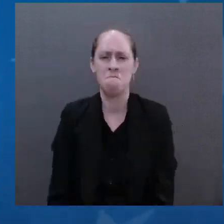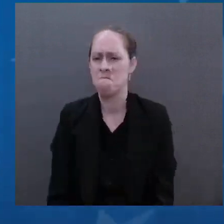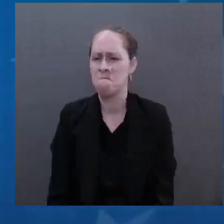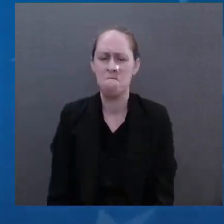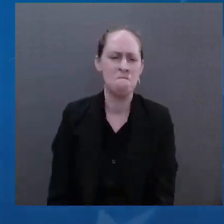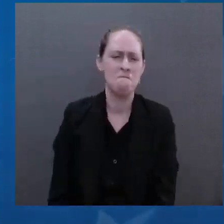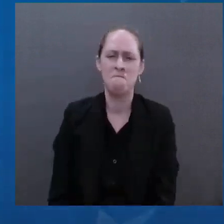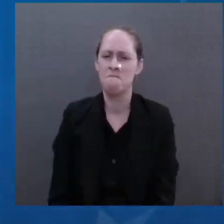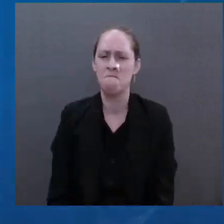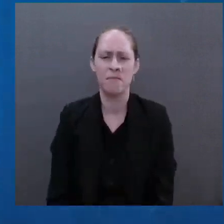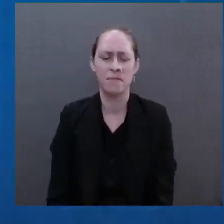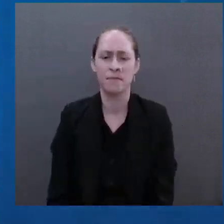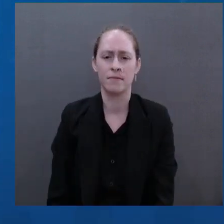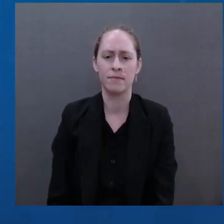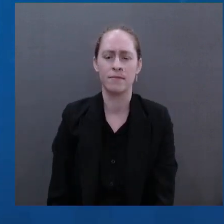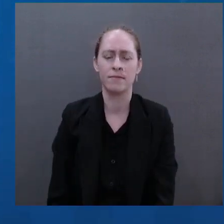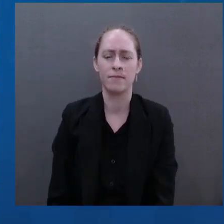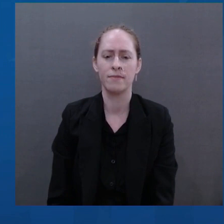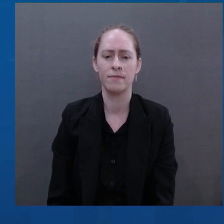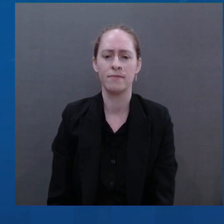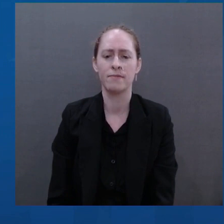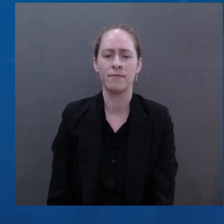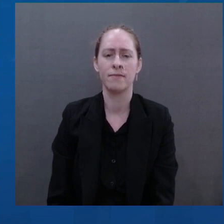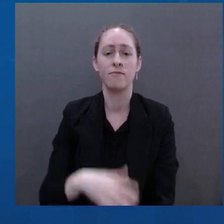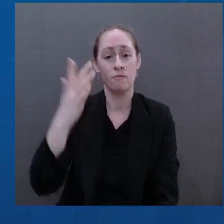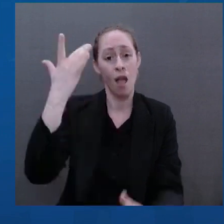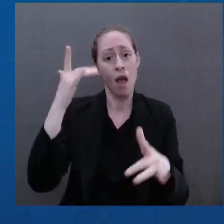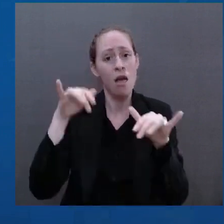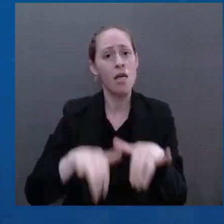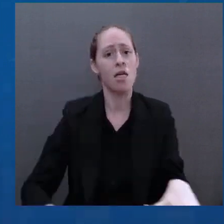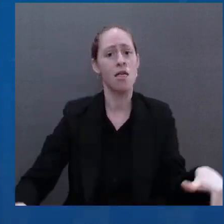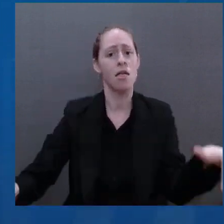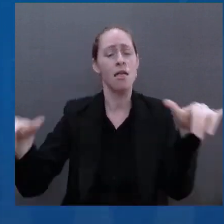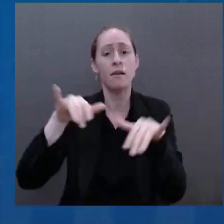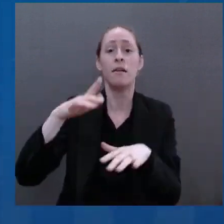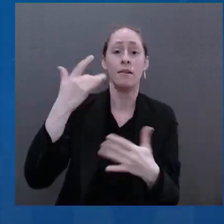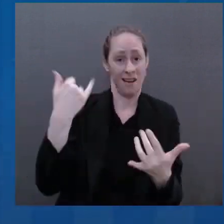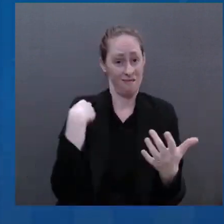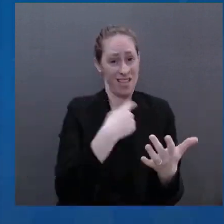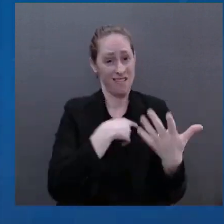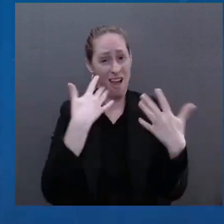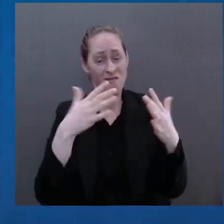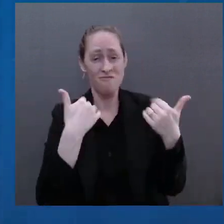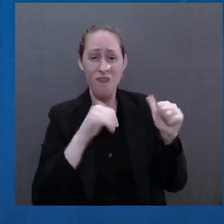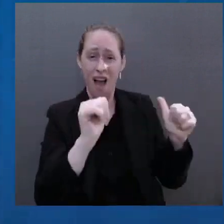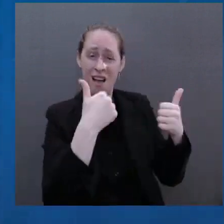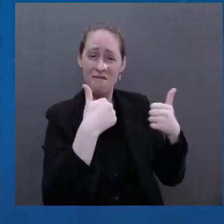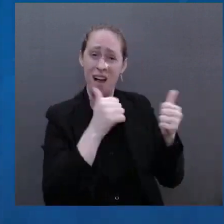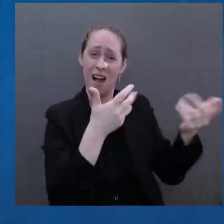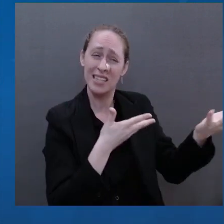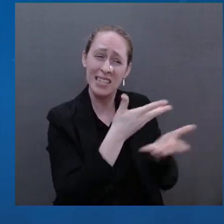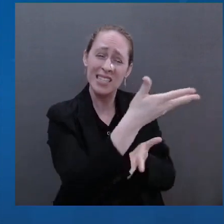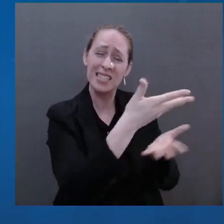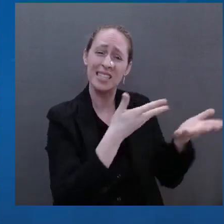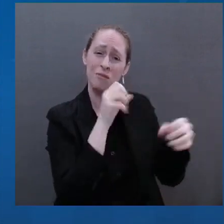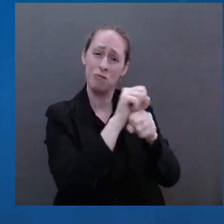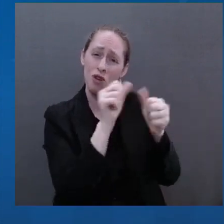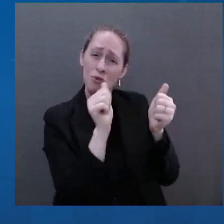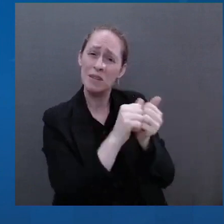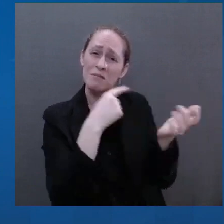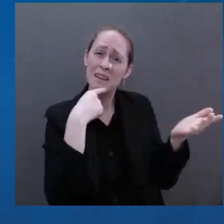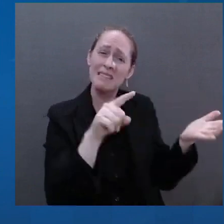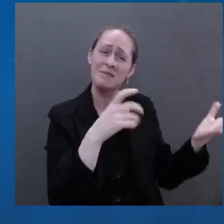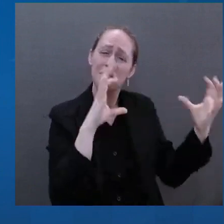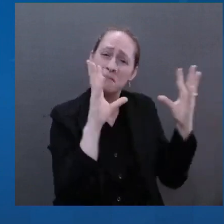I met with him in person, talked to him many times on the phone. Time and again, we offered real diplomacy